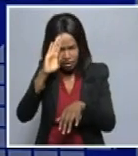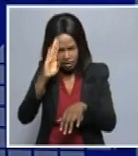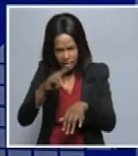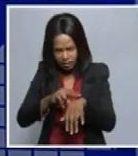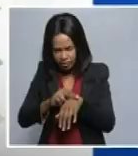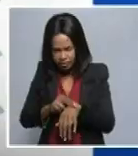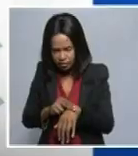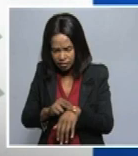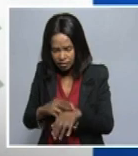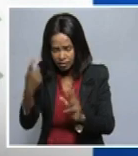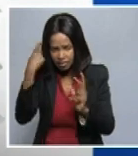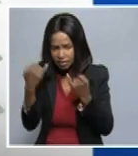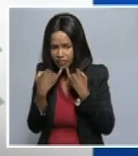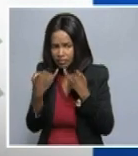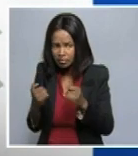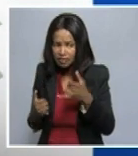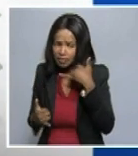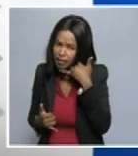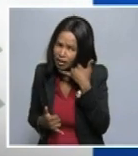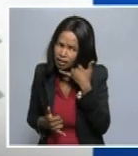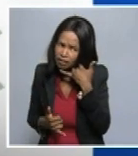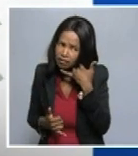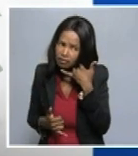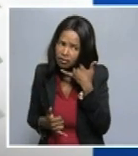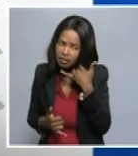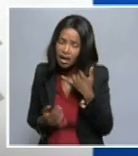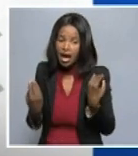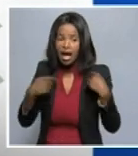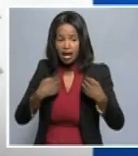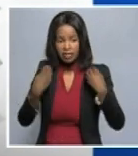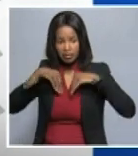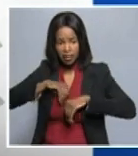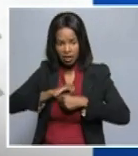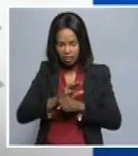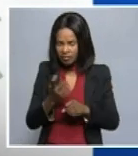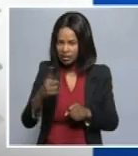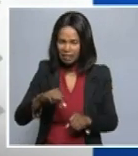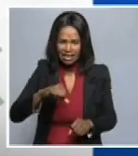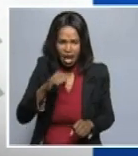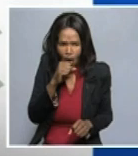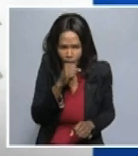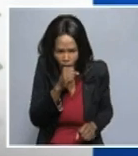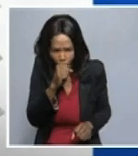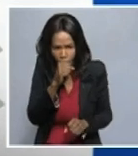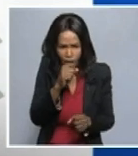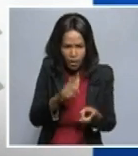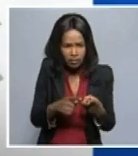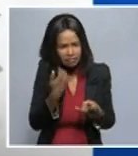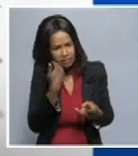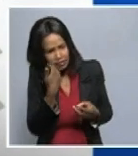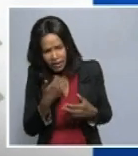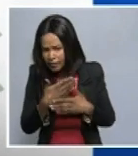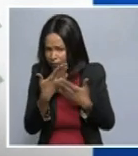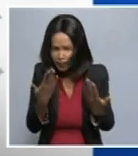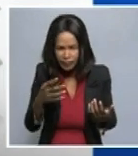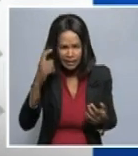Thank you. As I was saying, I do not experience any symptoms. I'm fine and I'm in a very good state, as